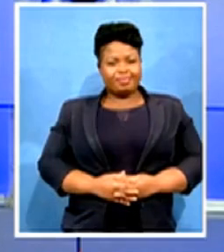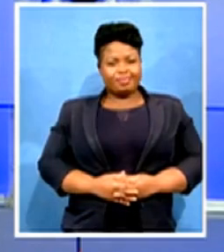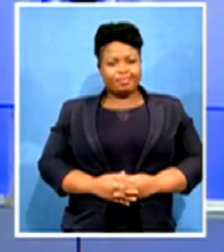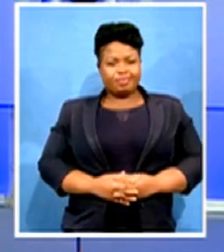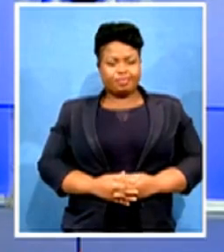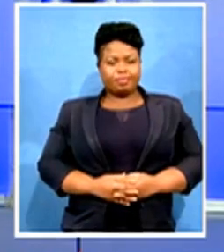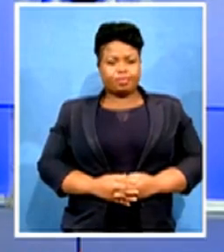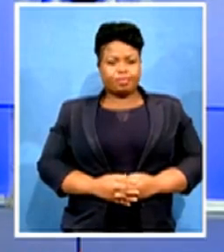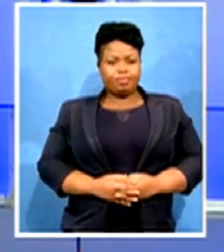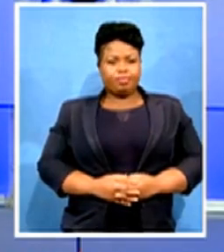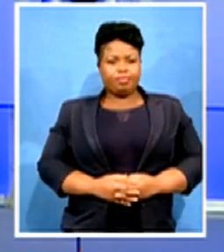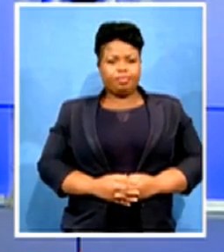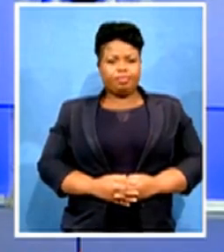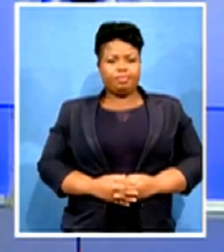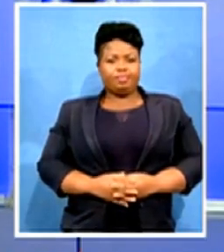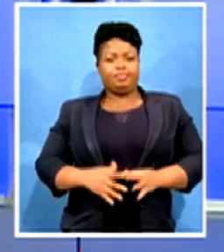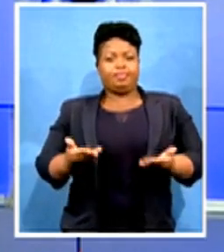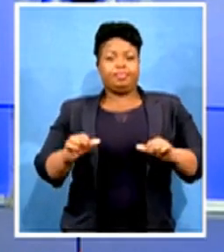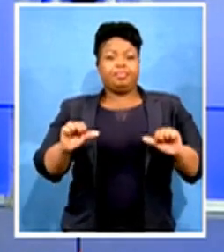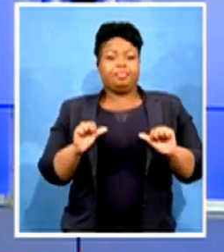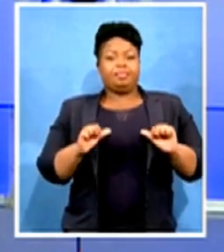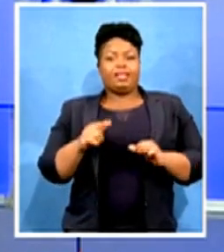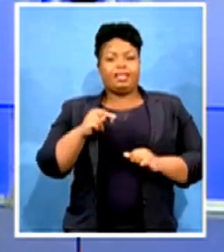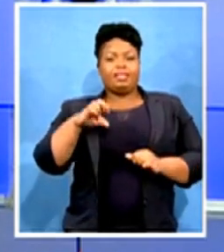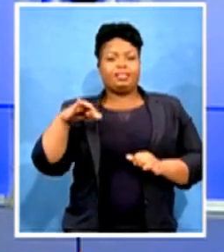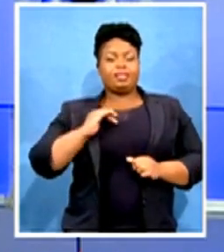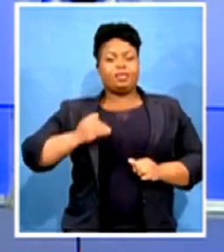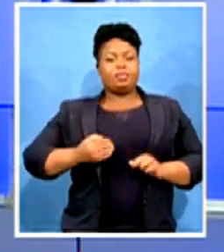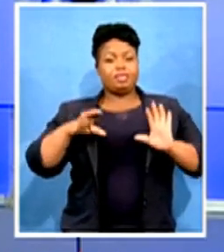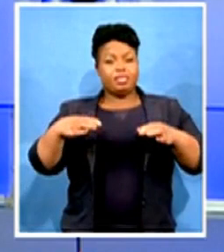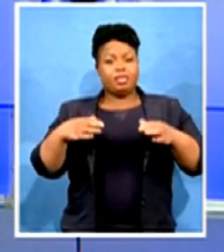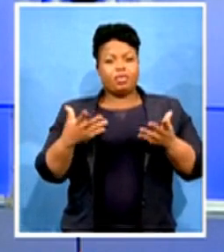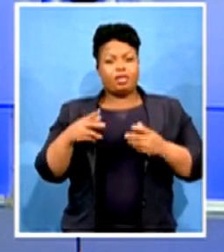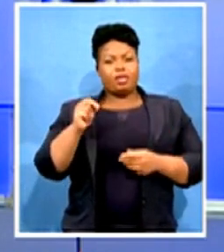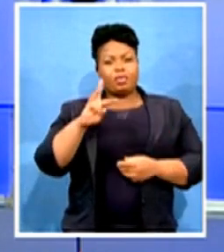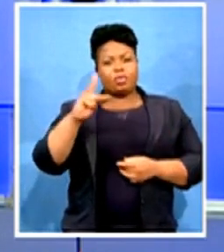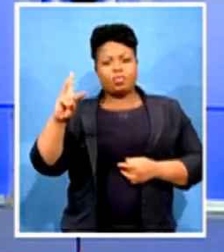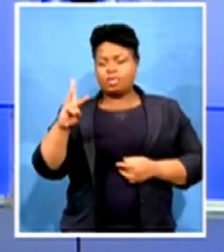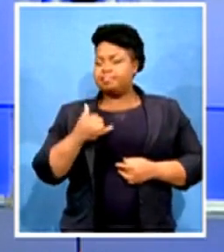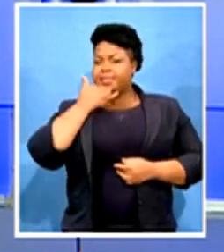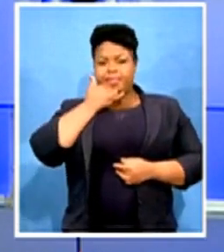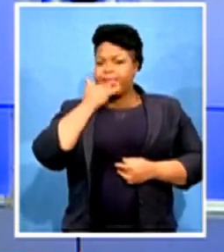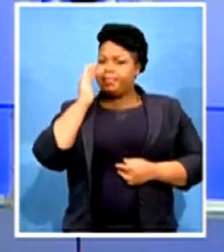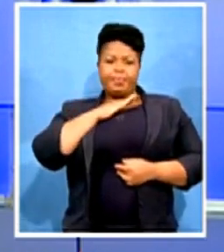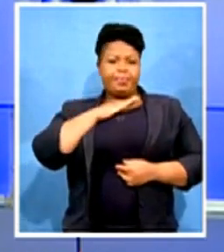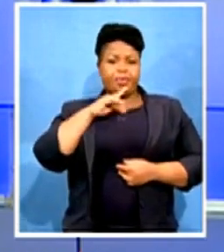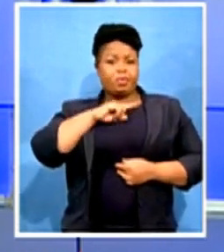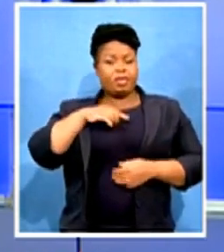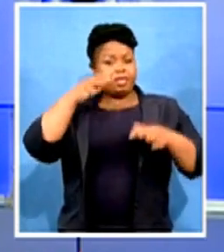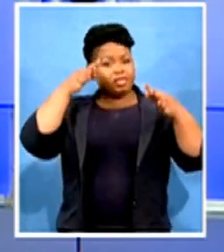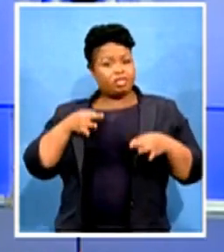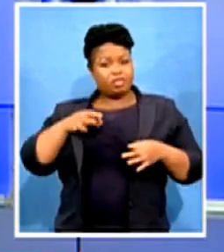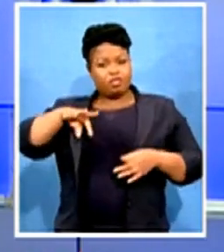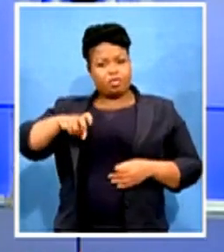The ANC Women's League in the North West is not happy with the decision provincial leaders took to recall